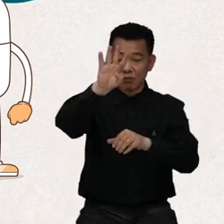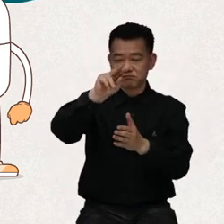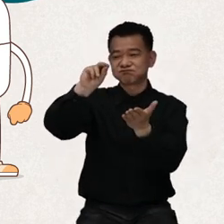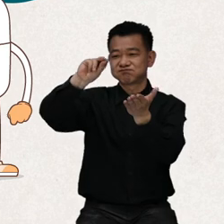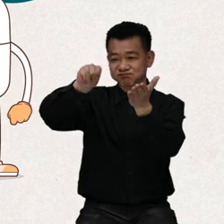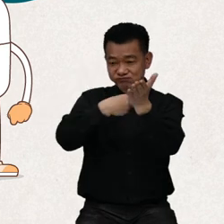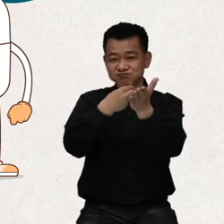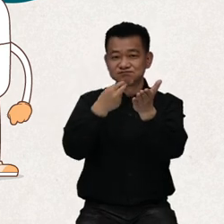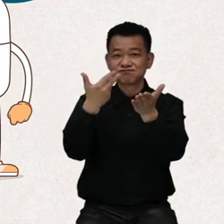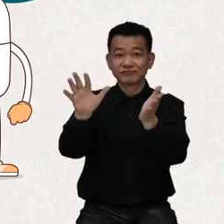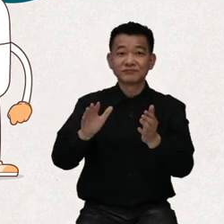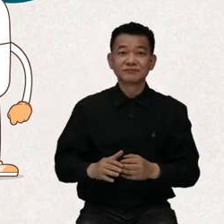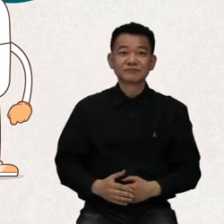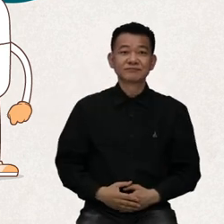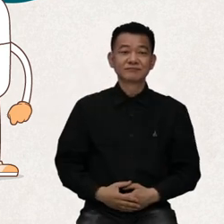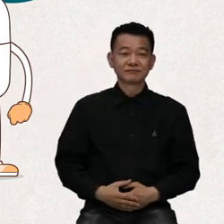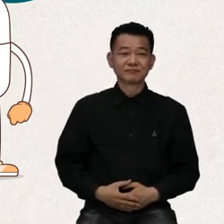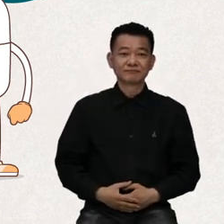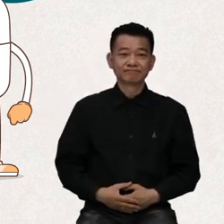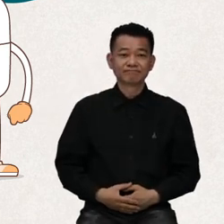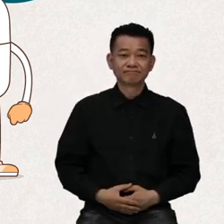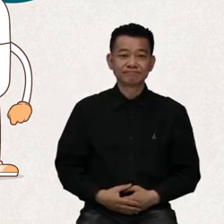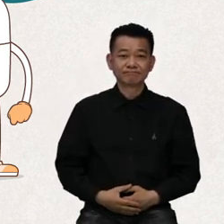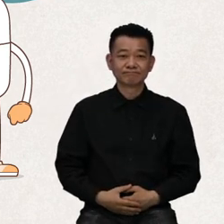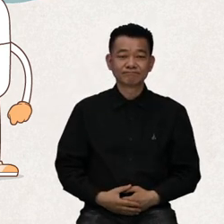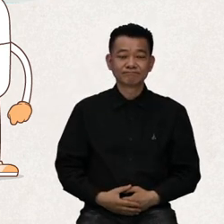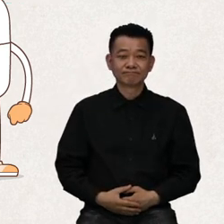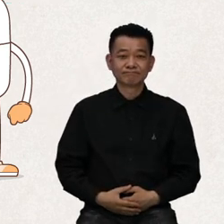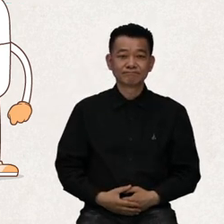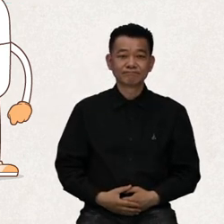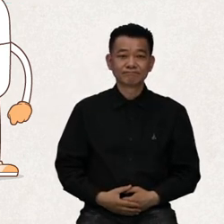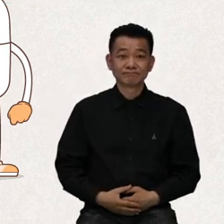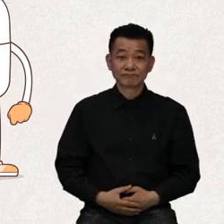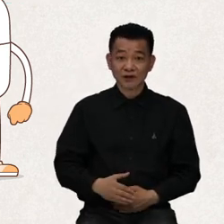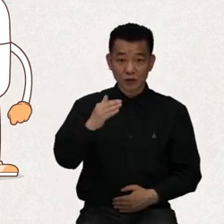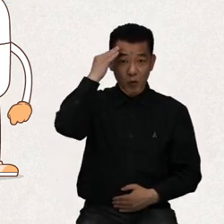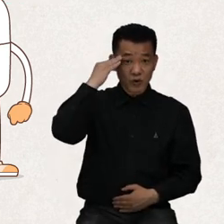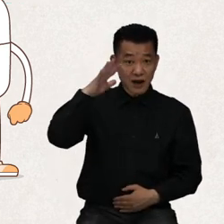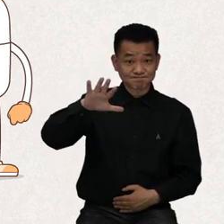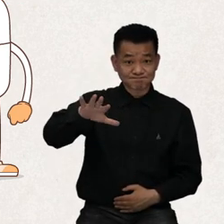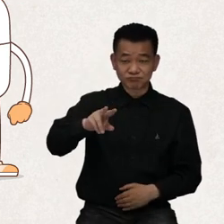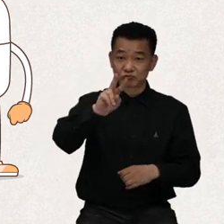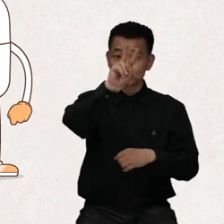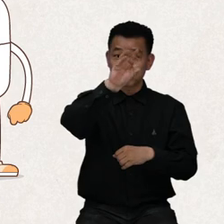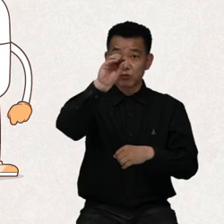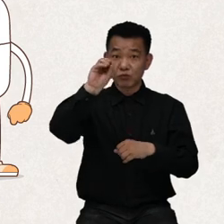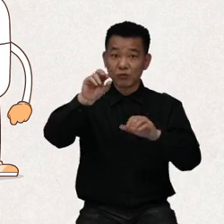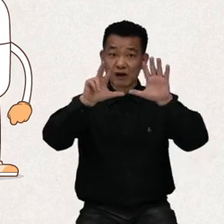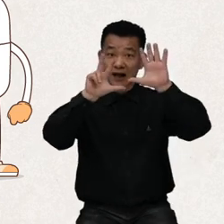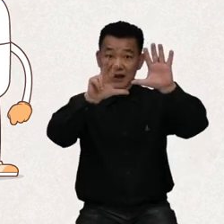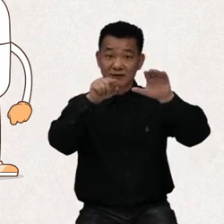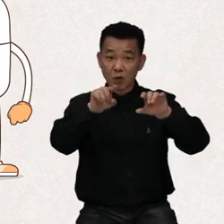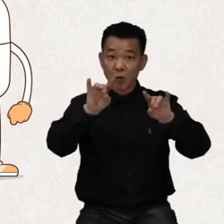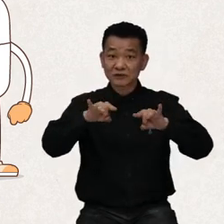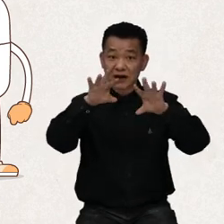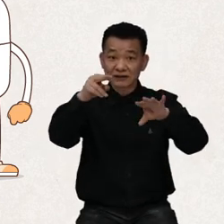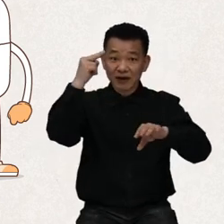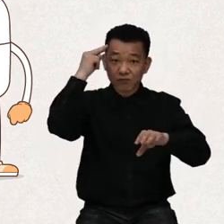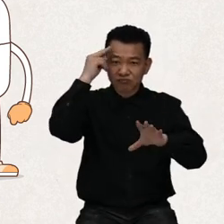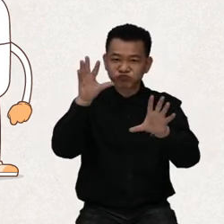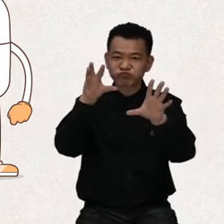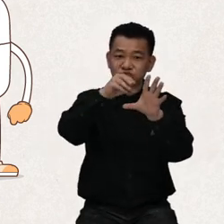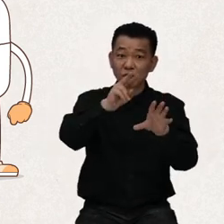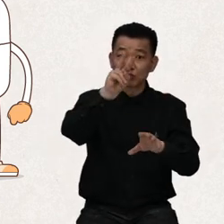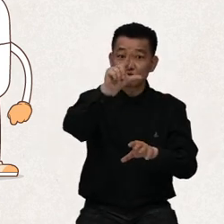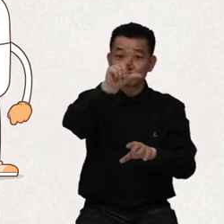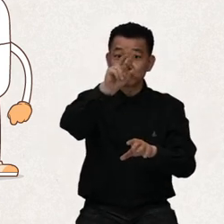signed by 164 countries. The Republic of Korea ratified on the Convention along with